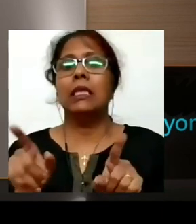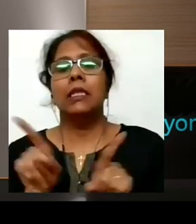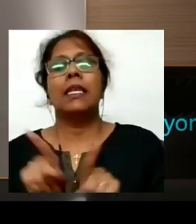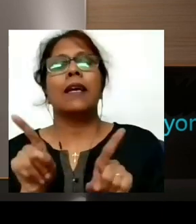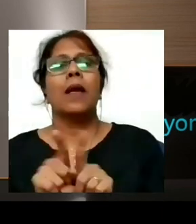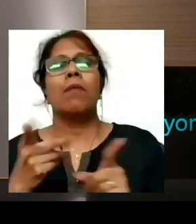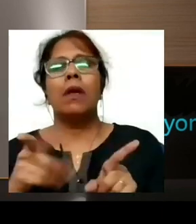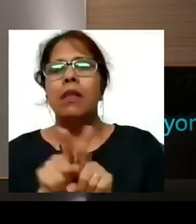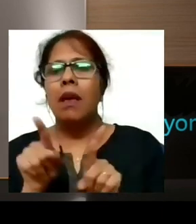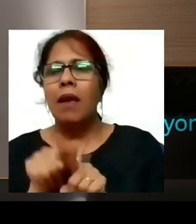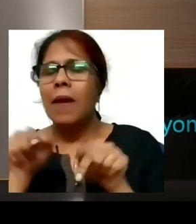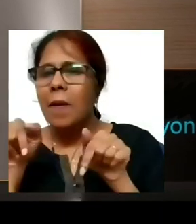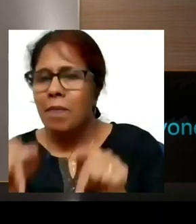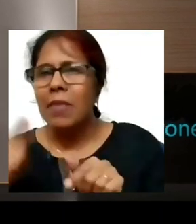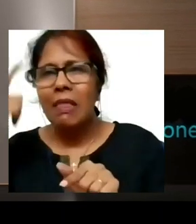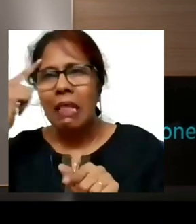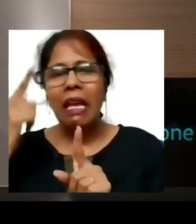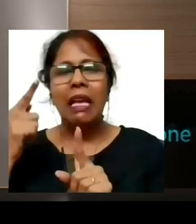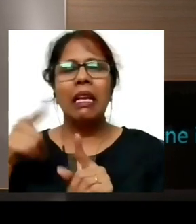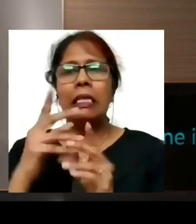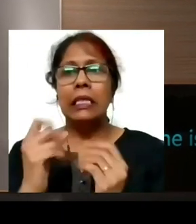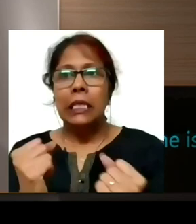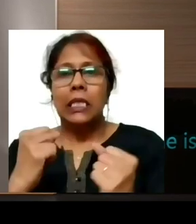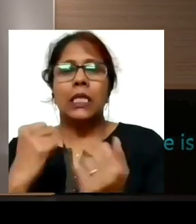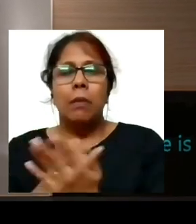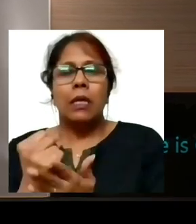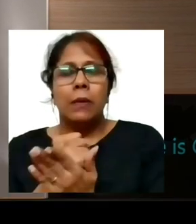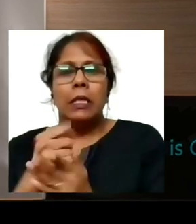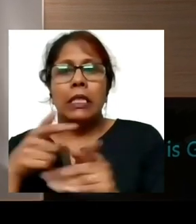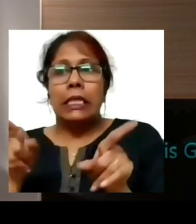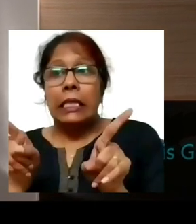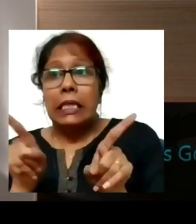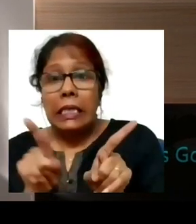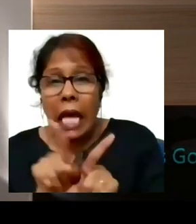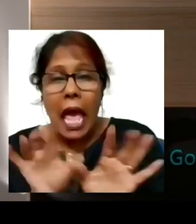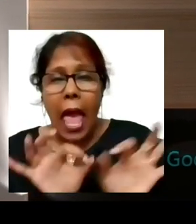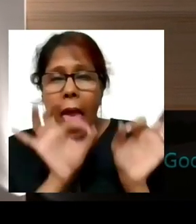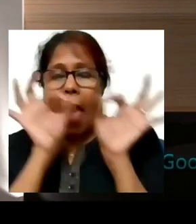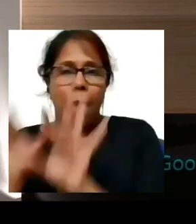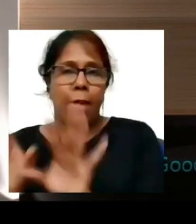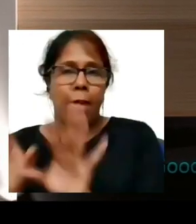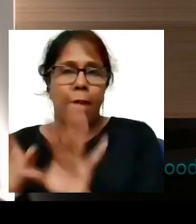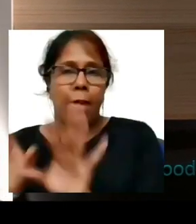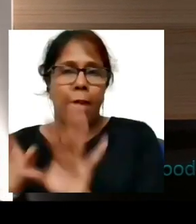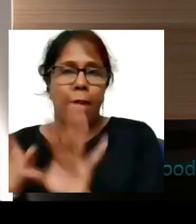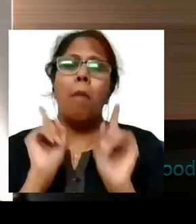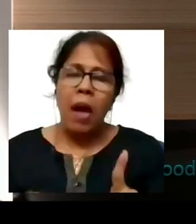not what it was before, but I'm trying to be in touch.